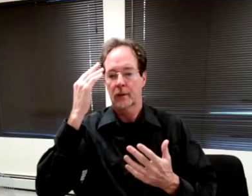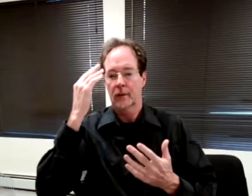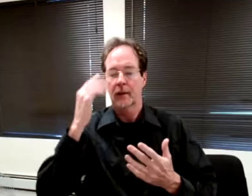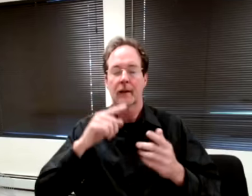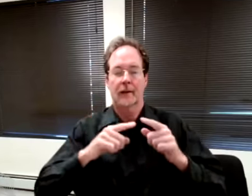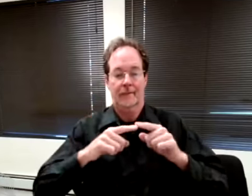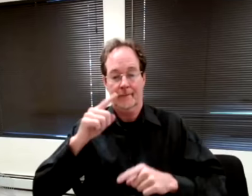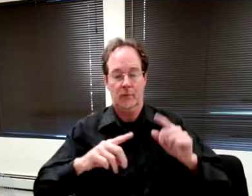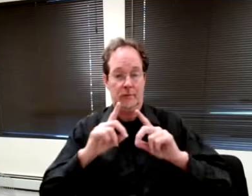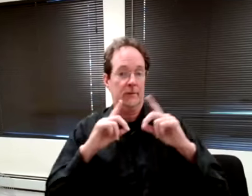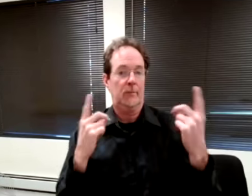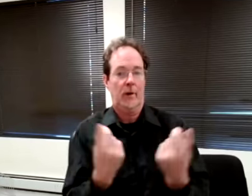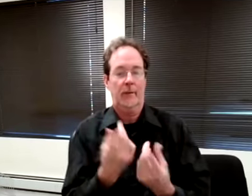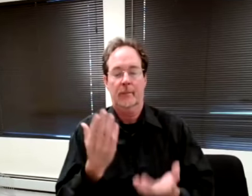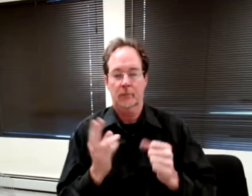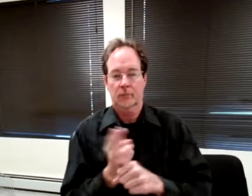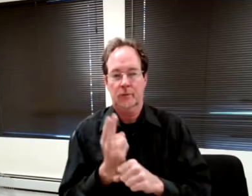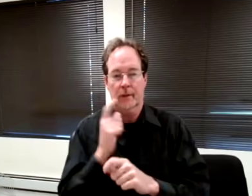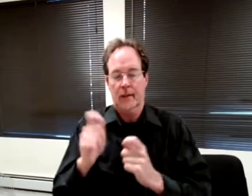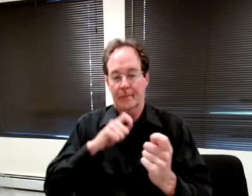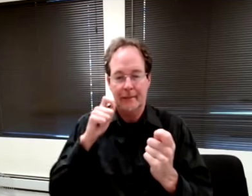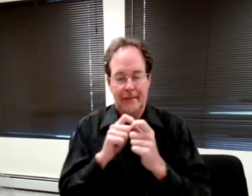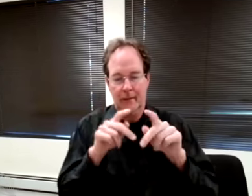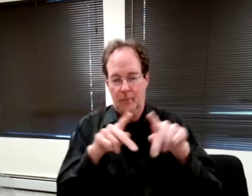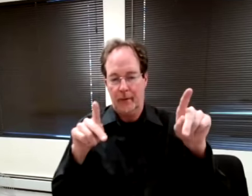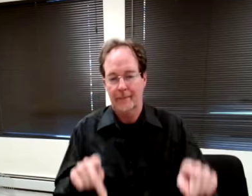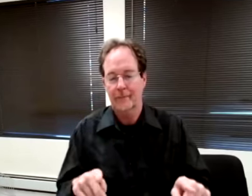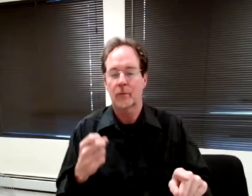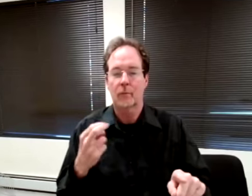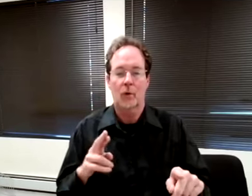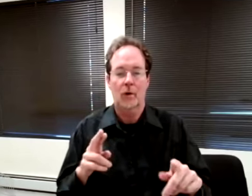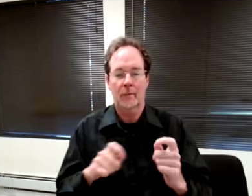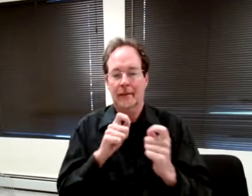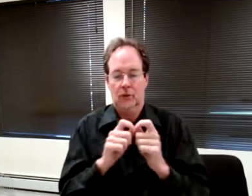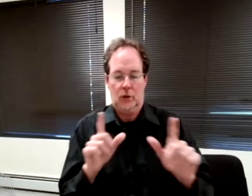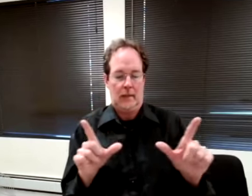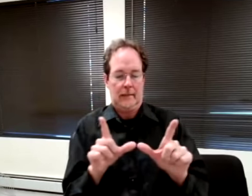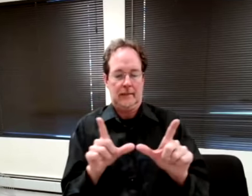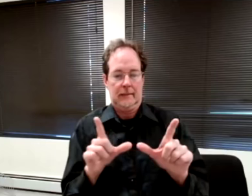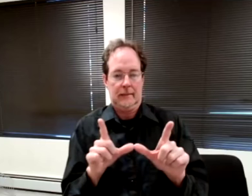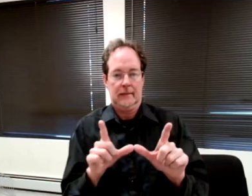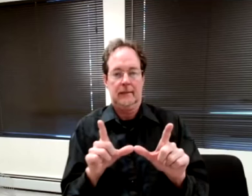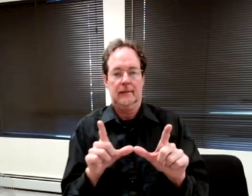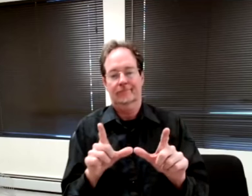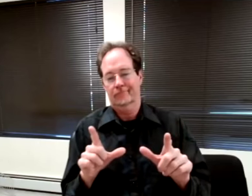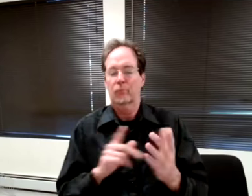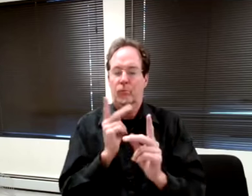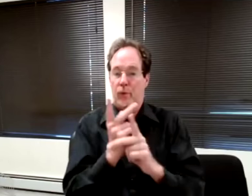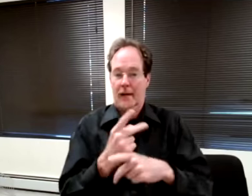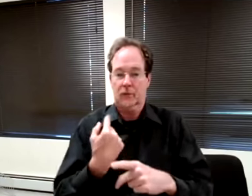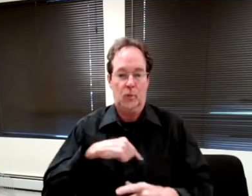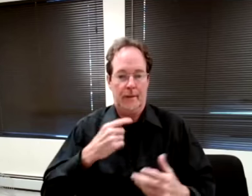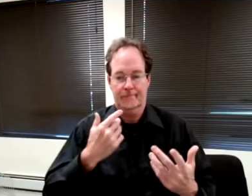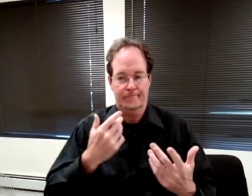departments might use a particular platform or a particular license of a product that we're not familiar